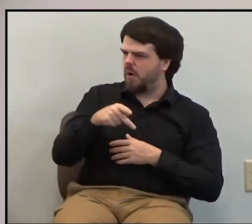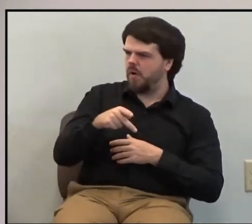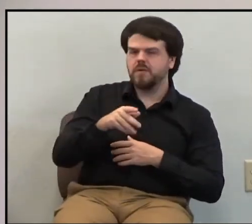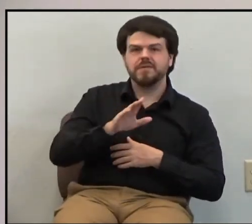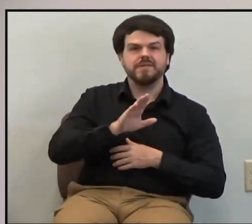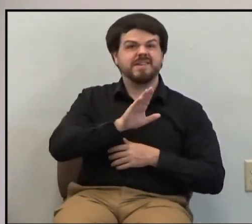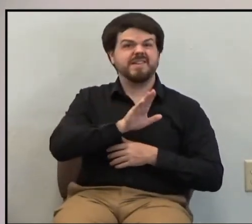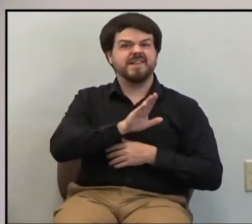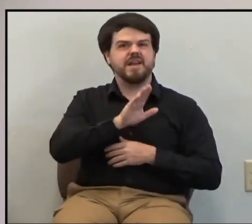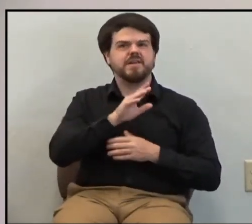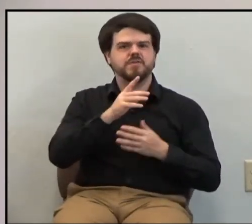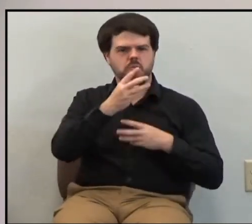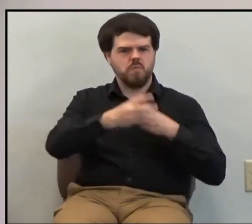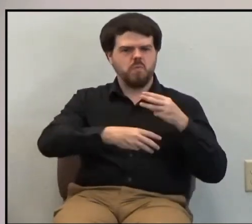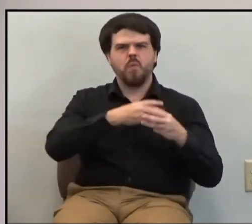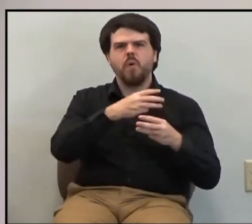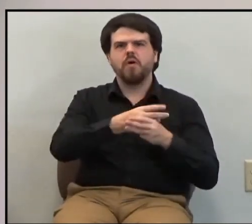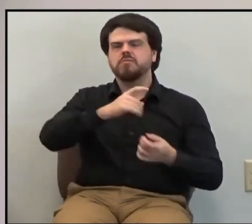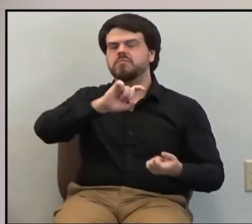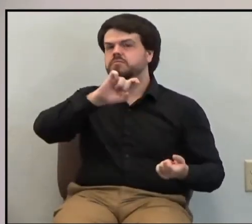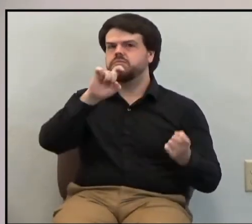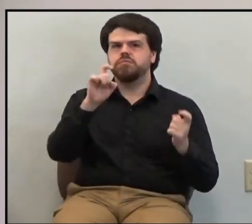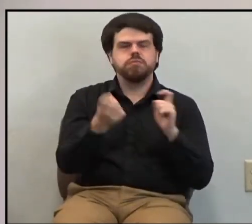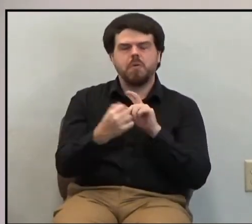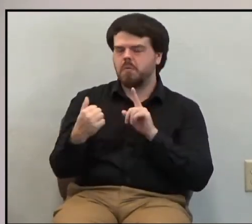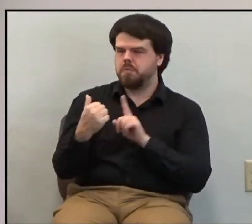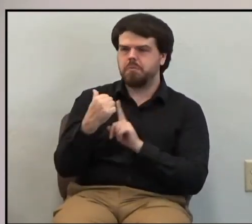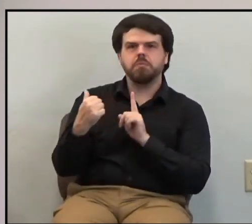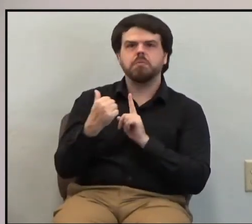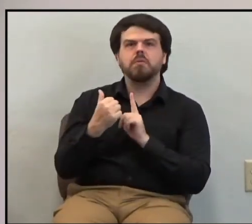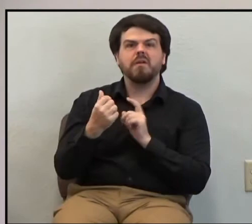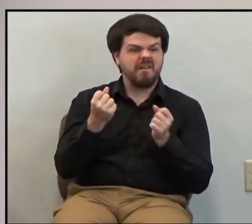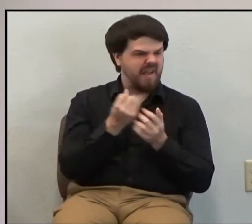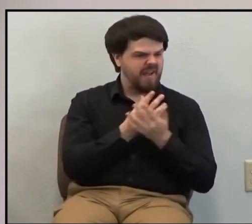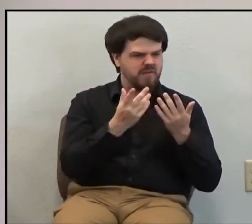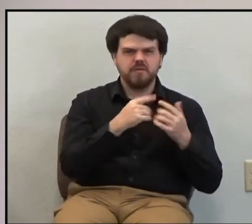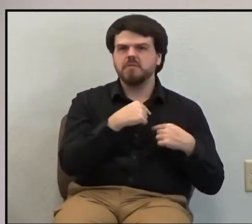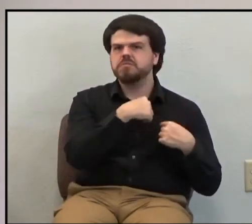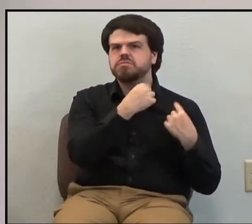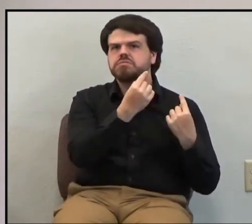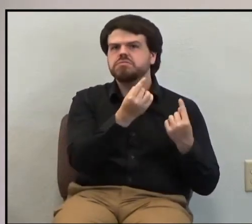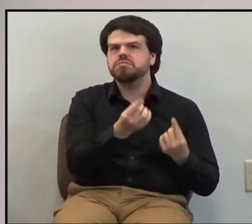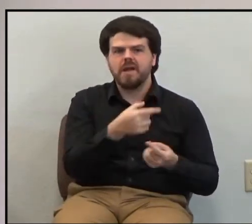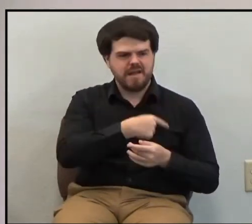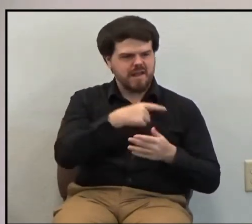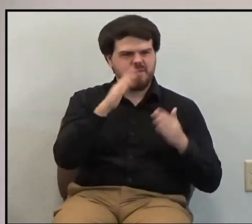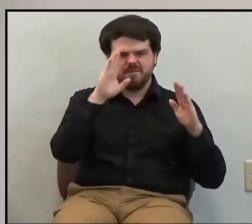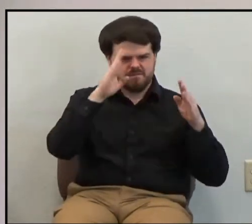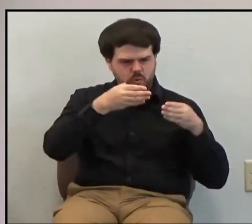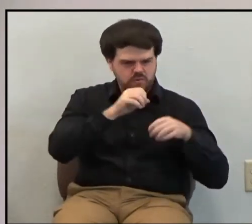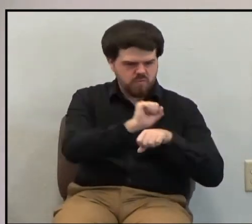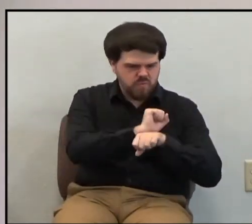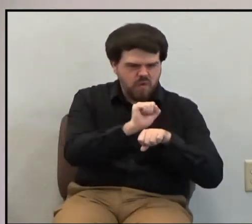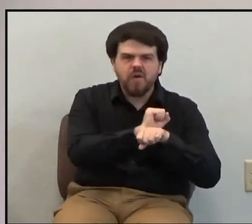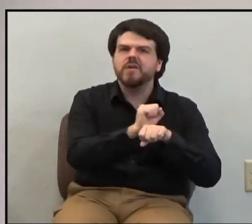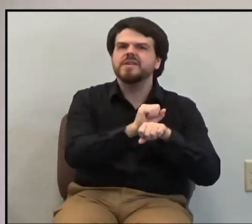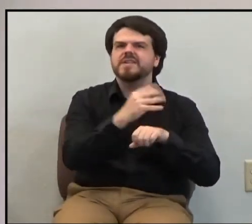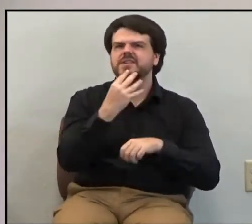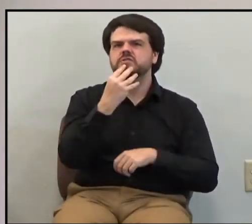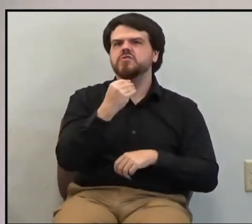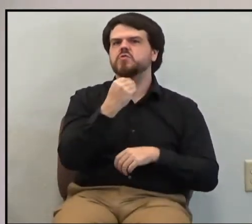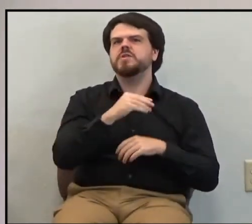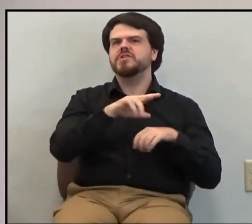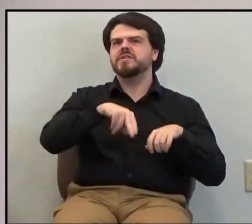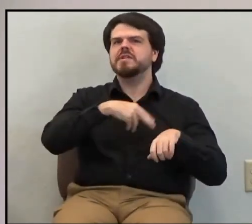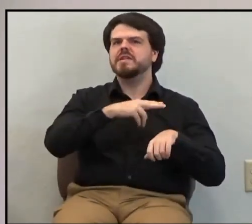world upside down, as you can imagine. Everything he had been living for and everything that the Jewish nation and the Jewish